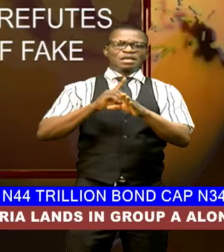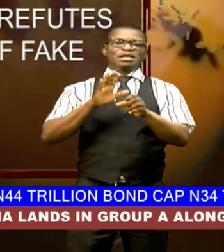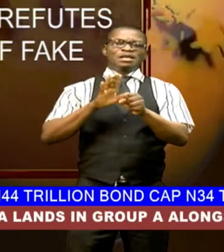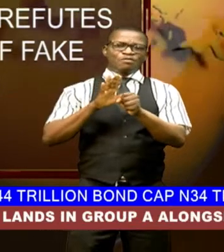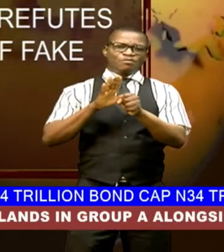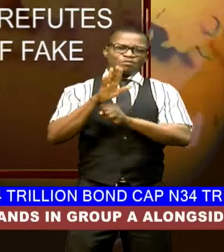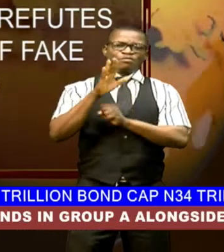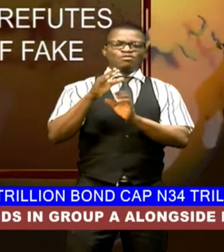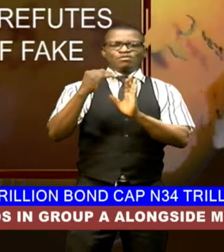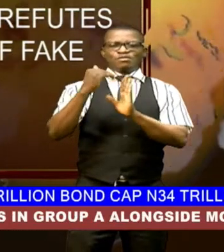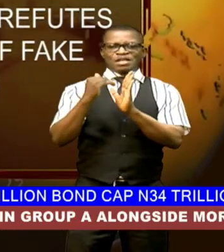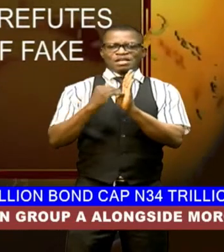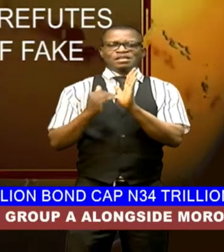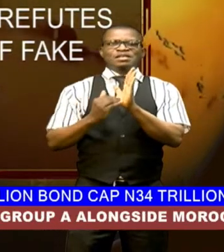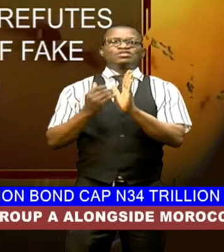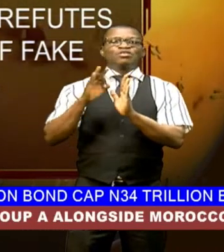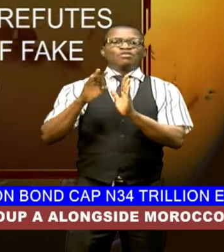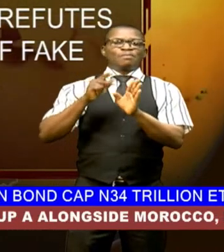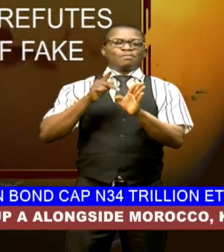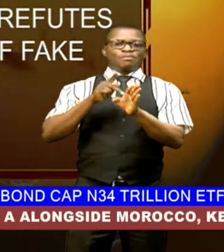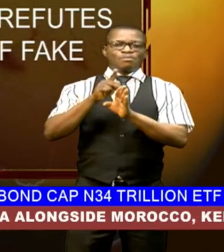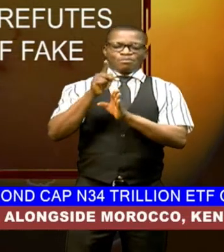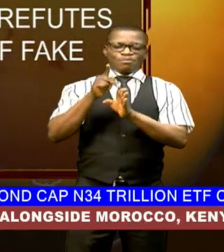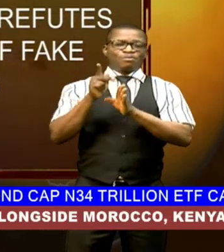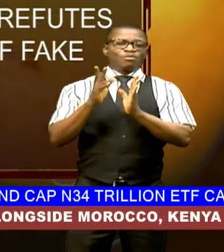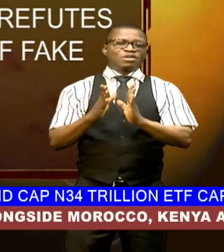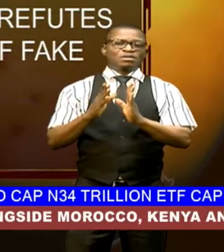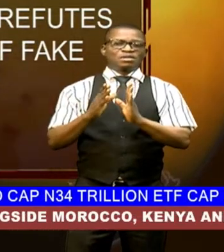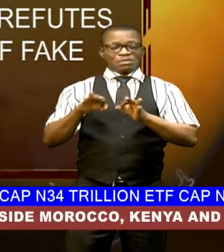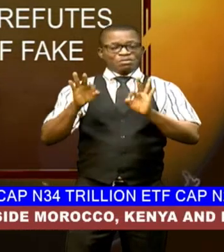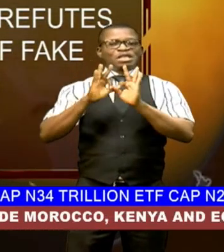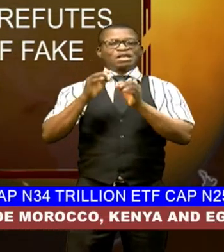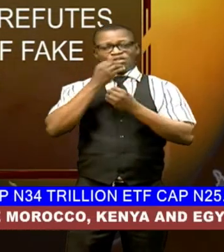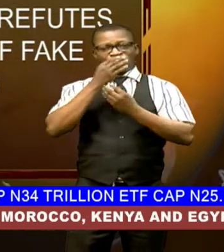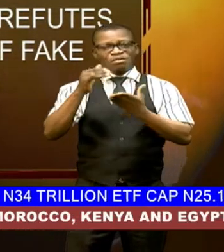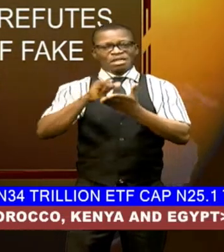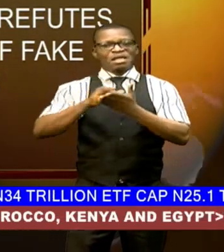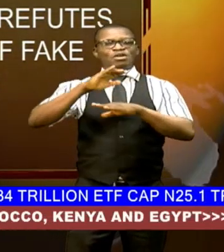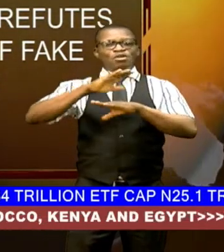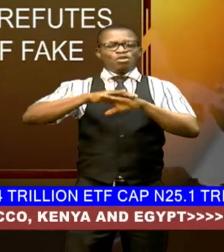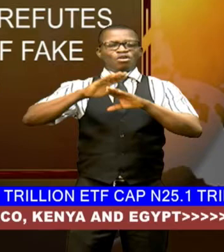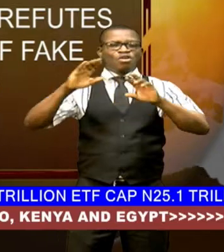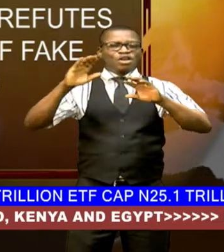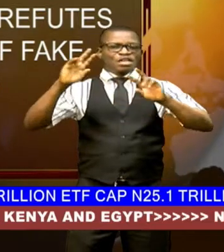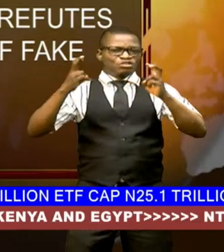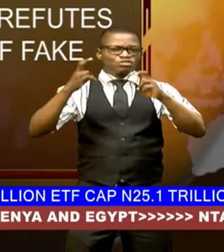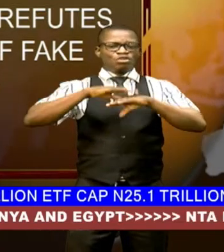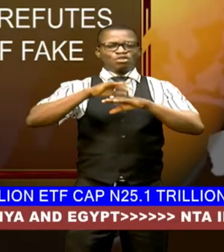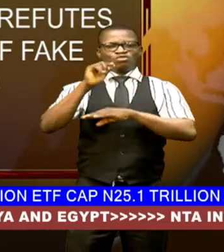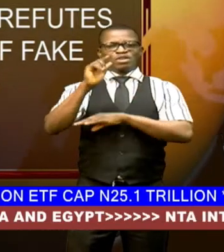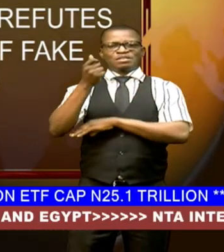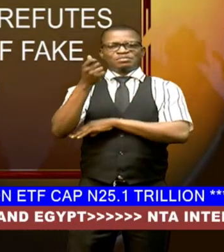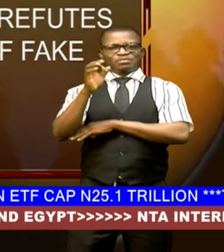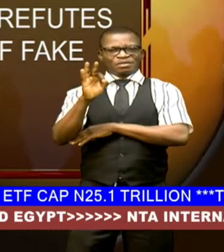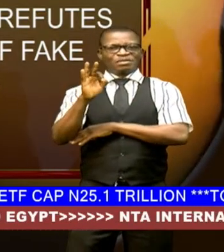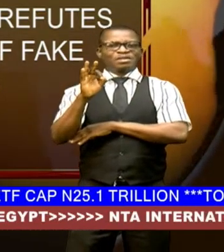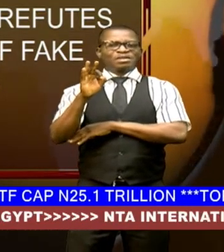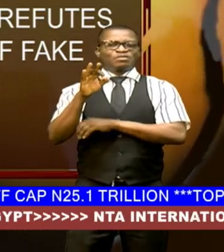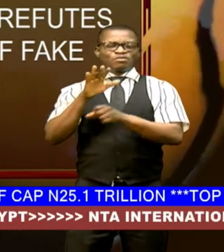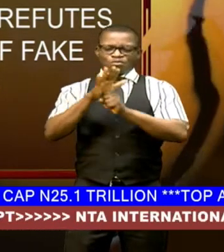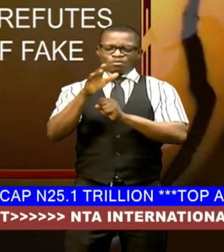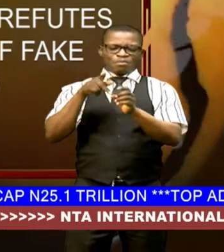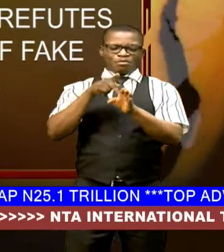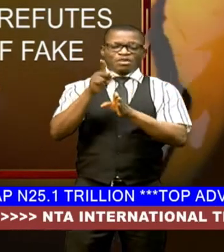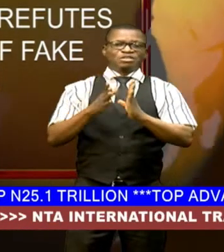professors it is important to state at this point that all the issues on the 2029 verification of full professors in nigerian